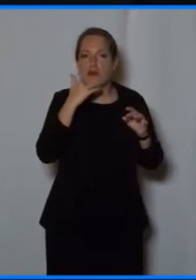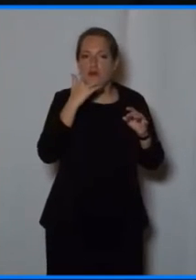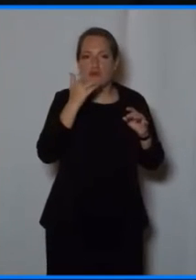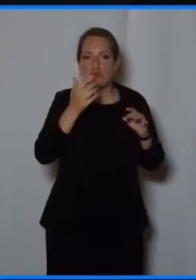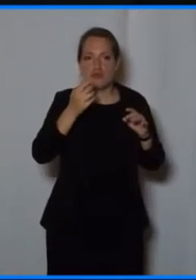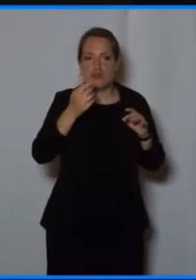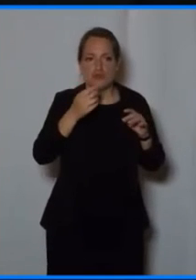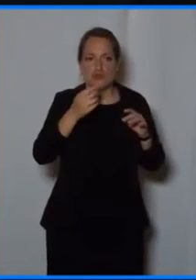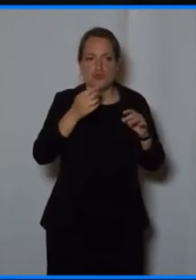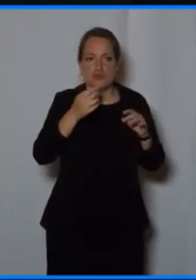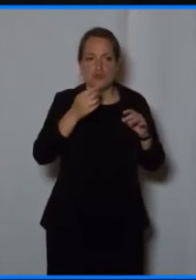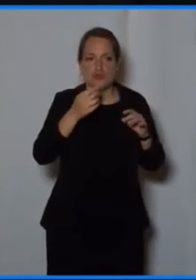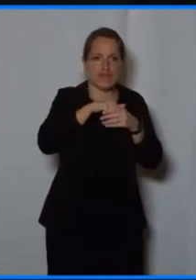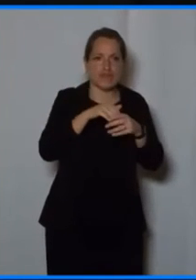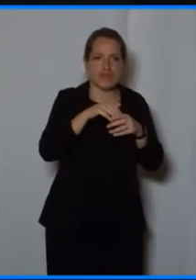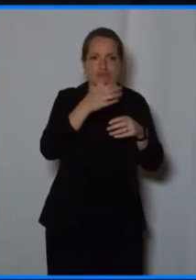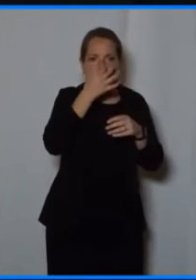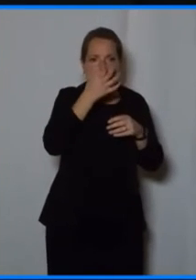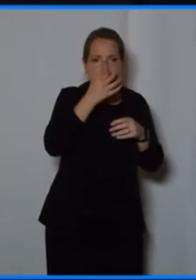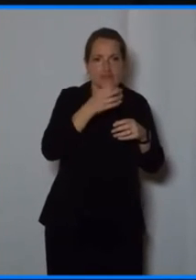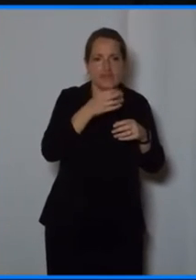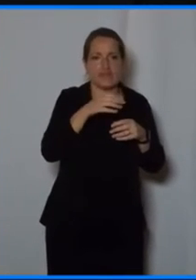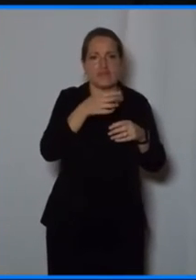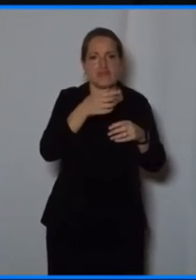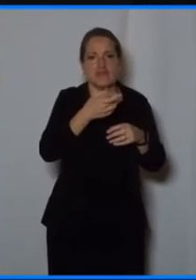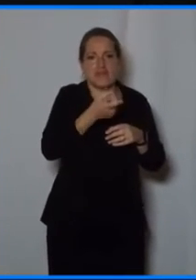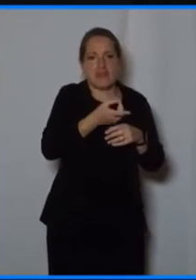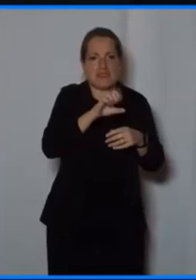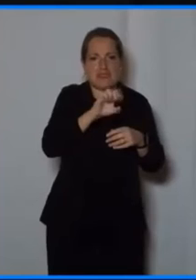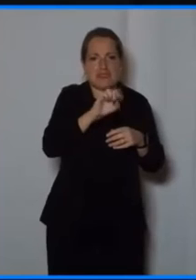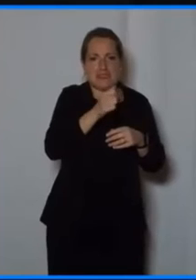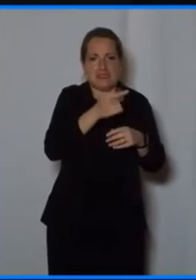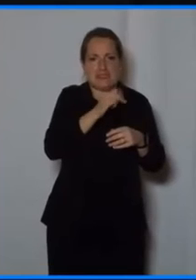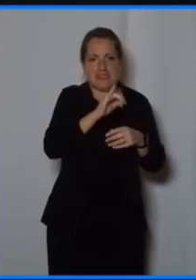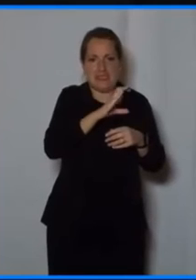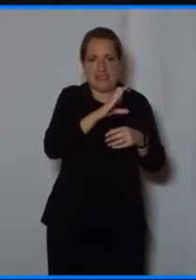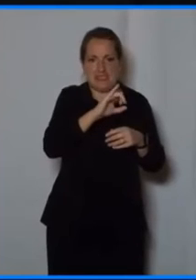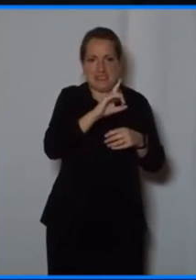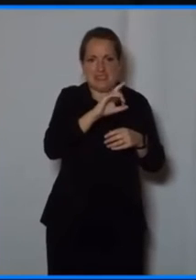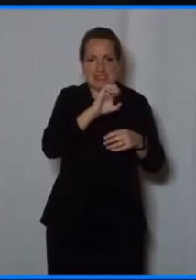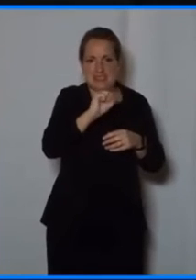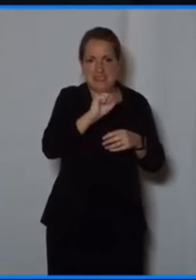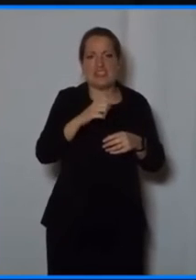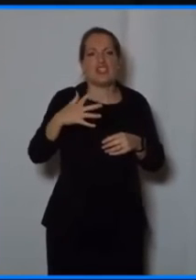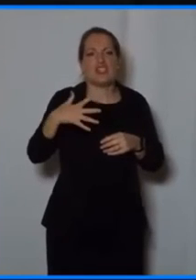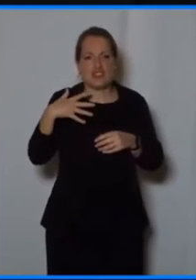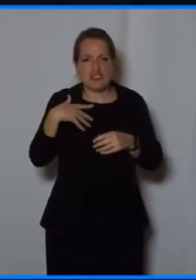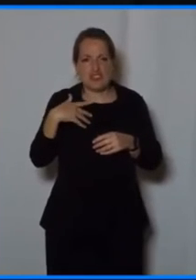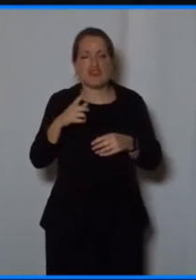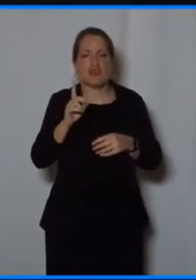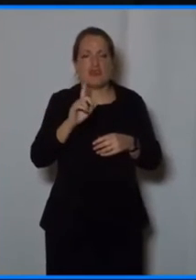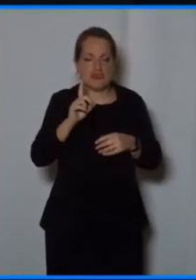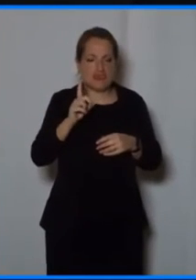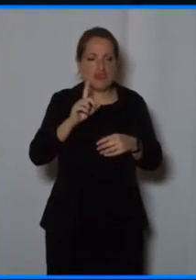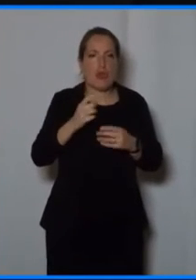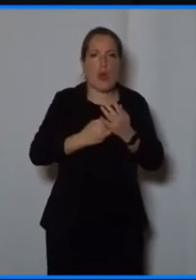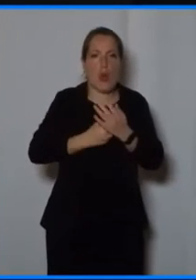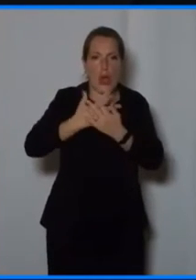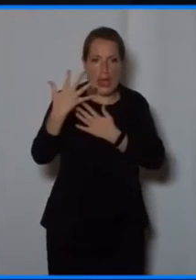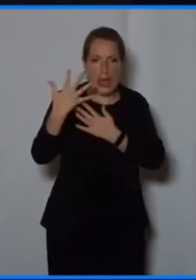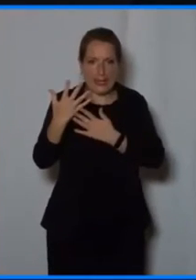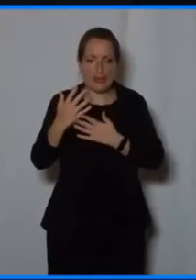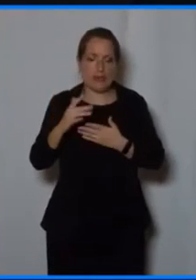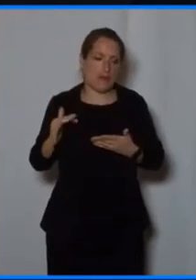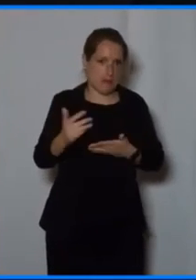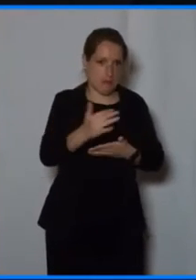companies. How can we guarantee to this farmer that John Deere will not own all this data and